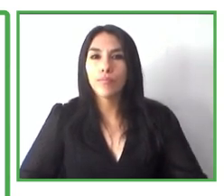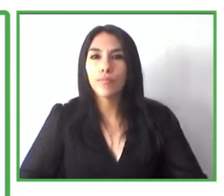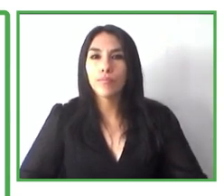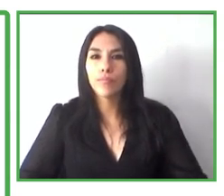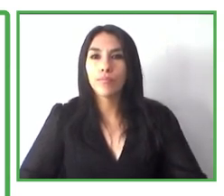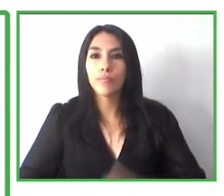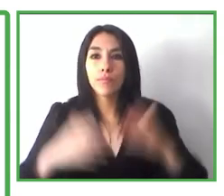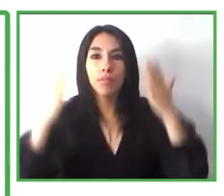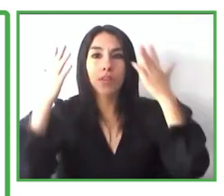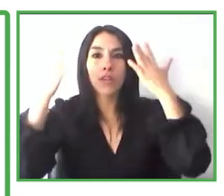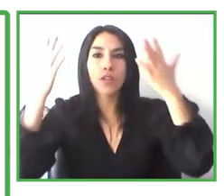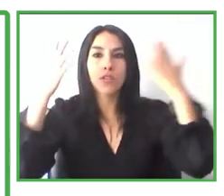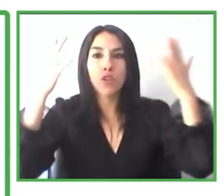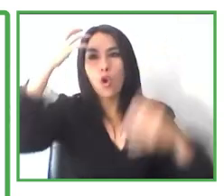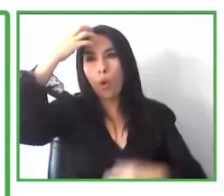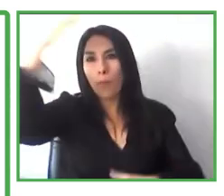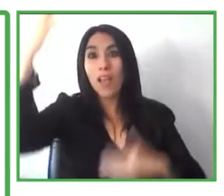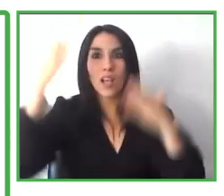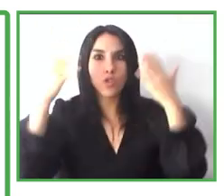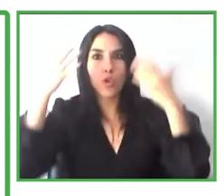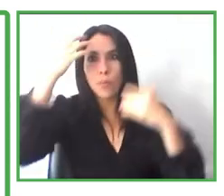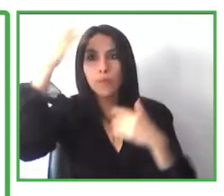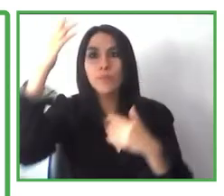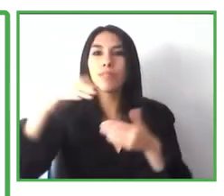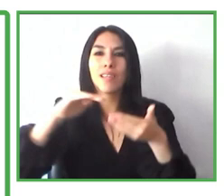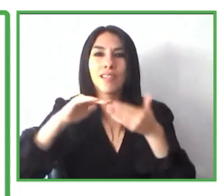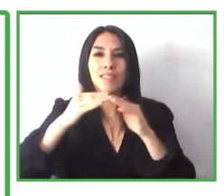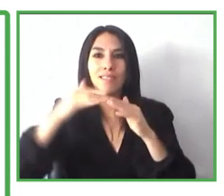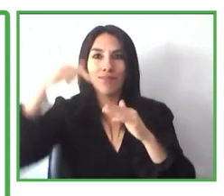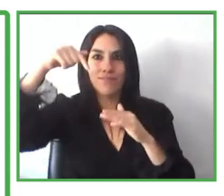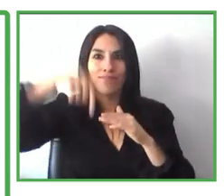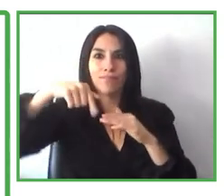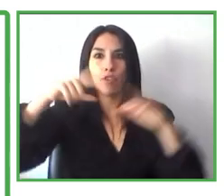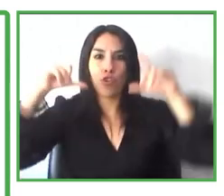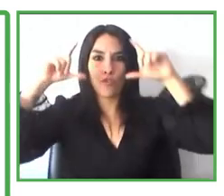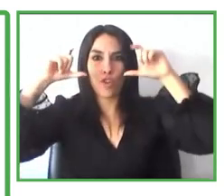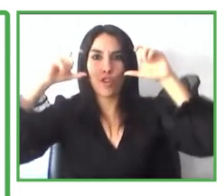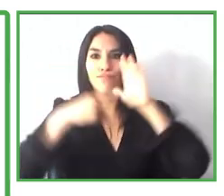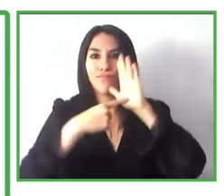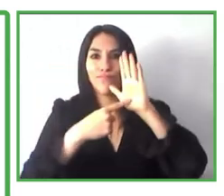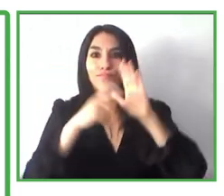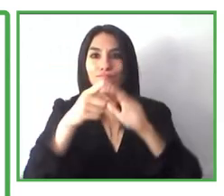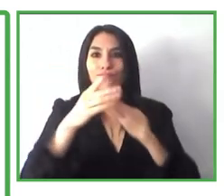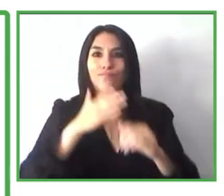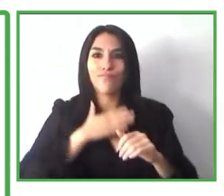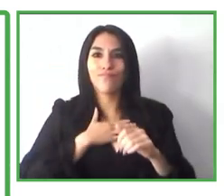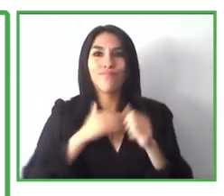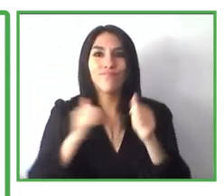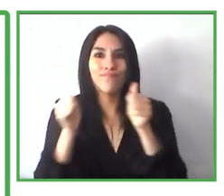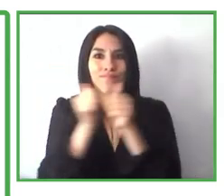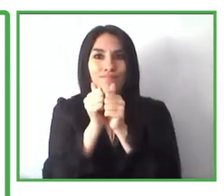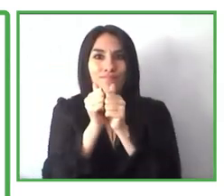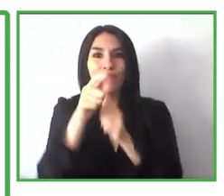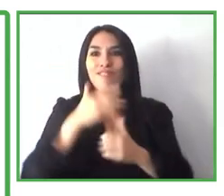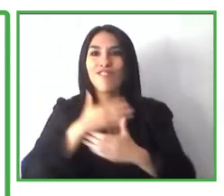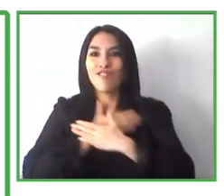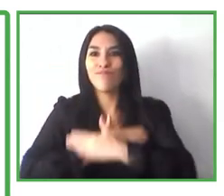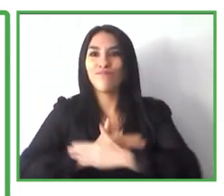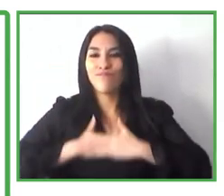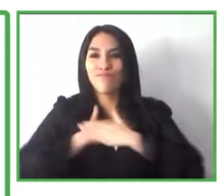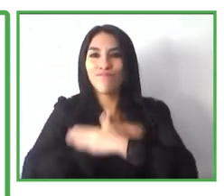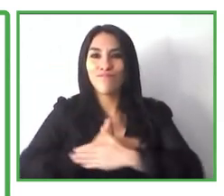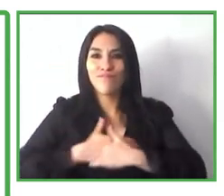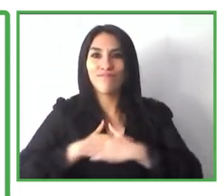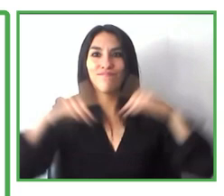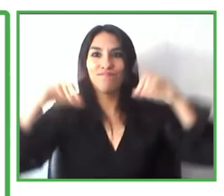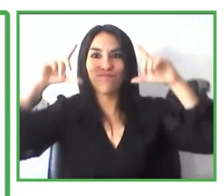Greetings from Helsinki, everyone. In this picture, you see my colleagues and myself celebrating, and